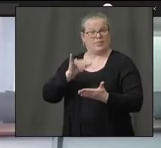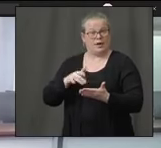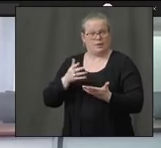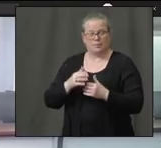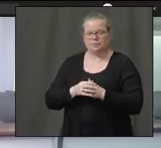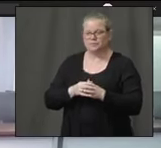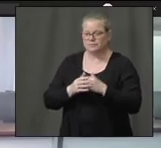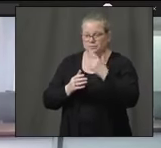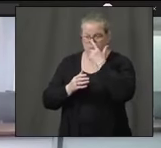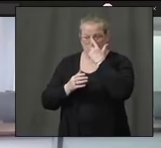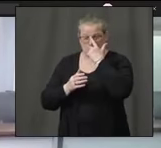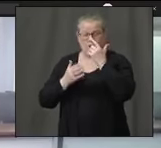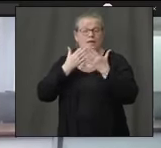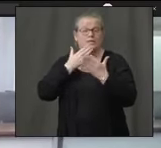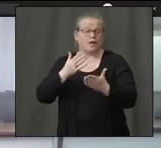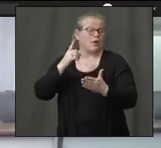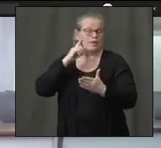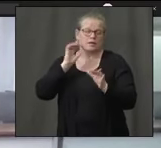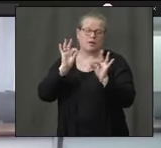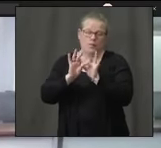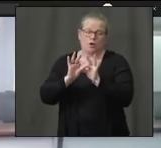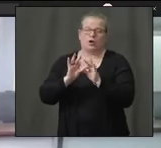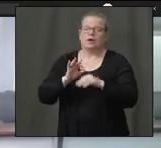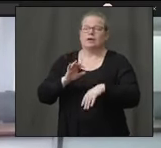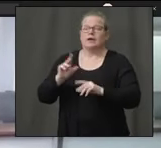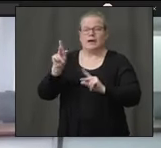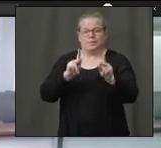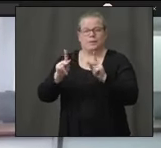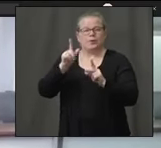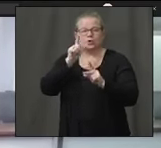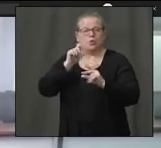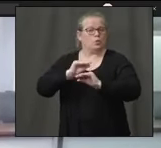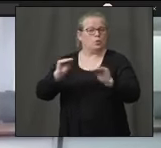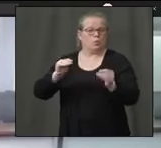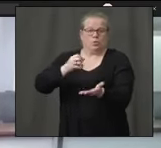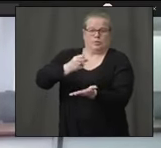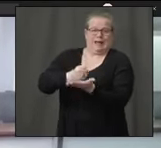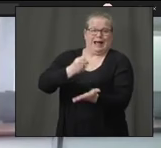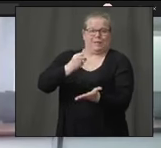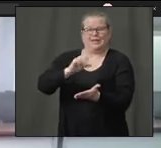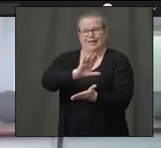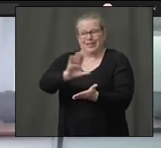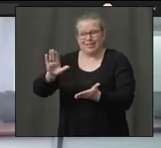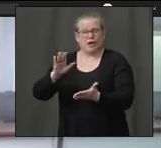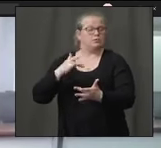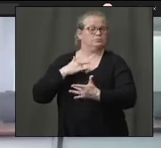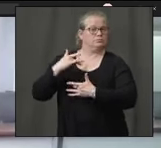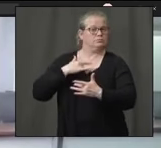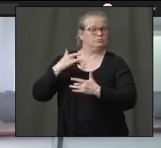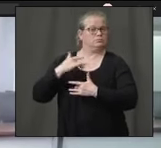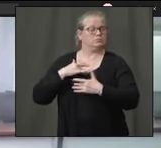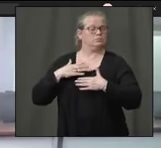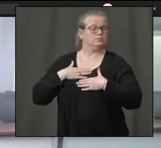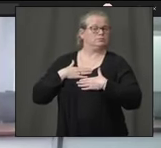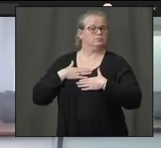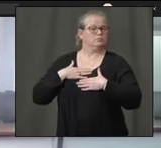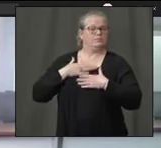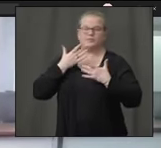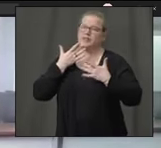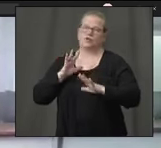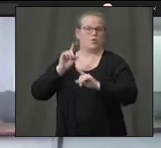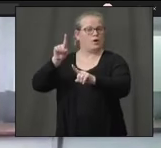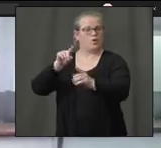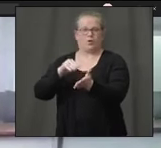important that we talk about the risks being faced by our undocumented community members right now, many of whom may be afraid to seek treatment due to their